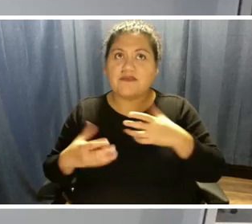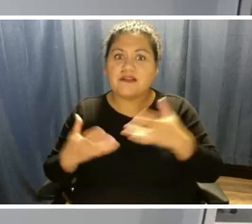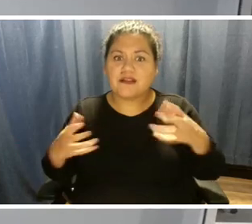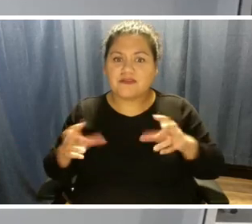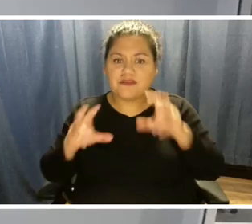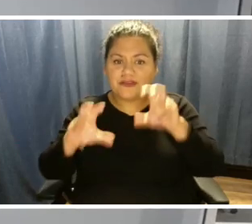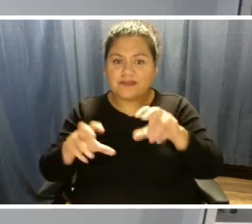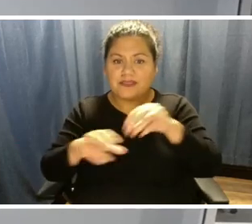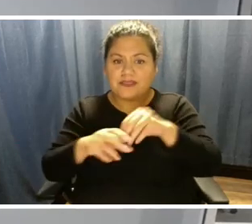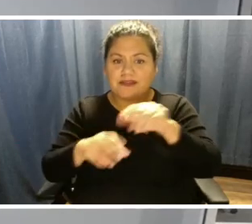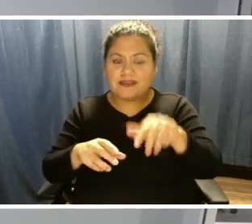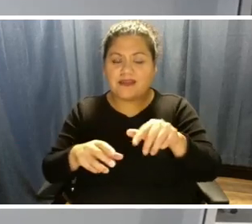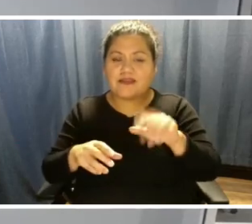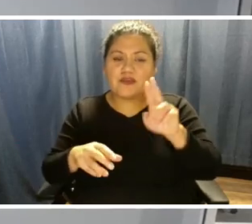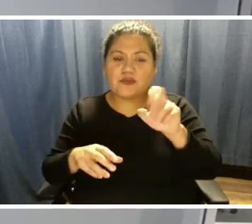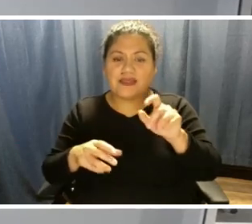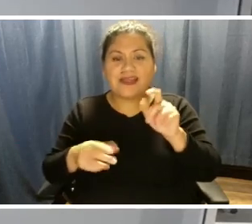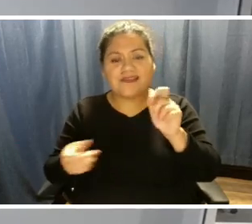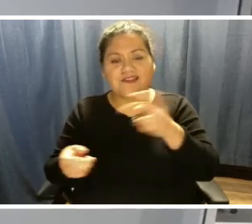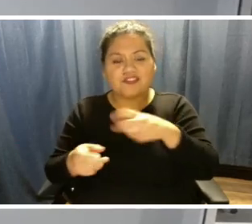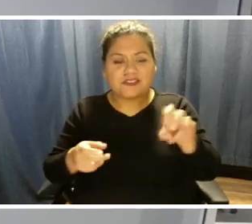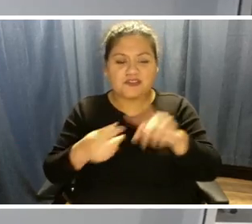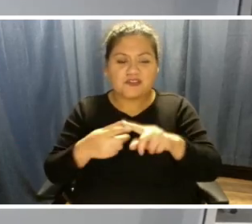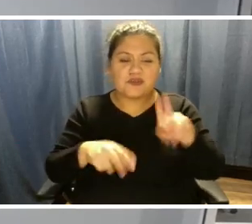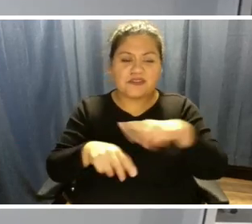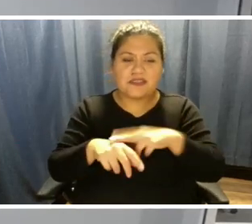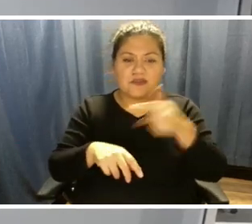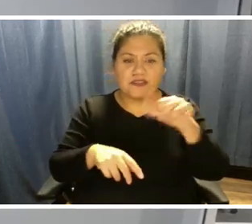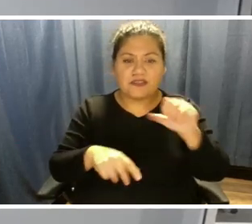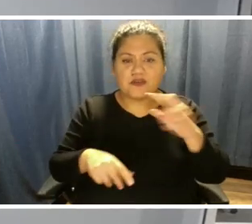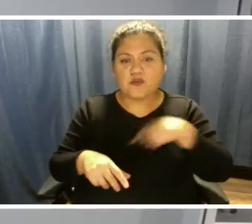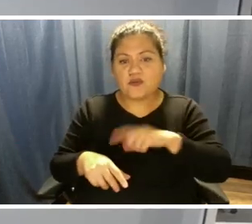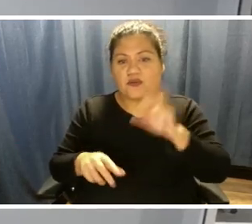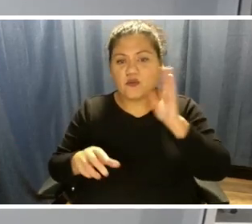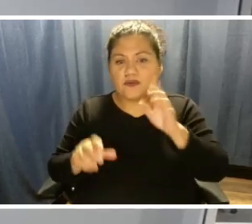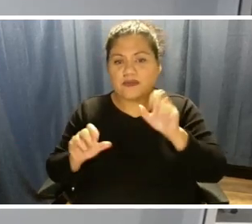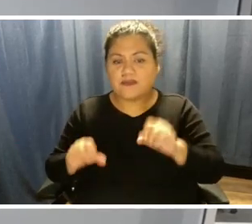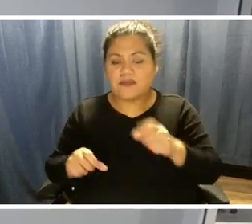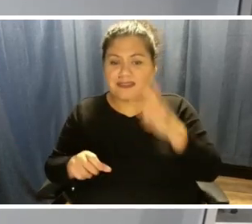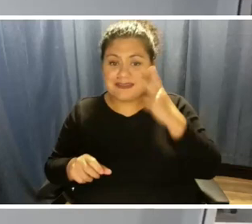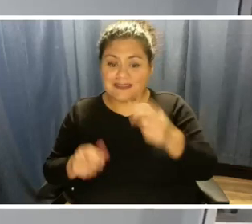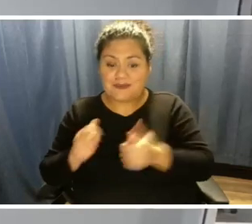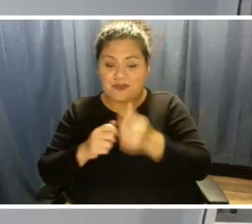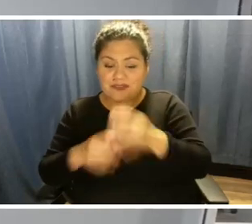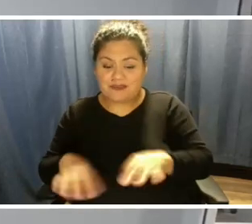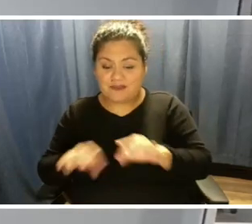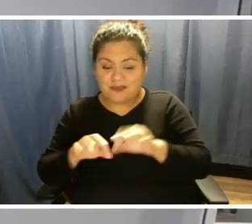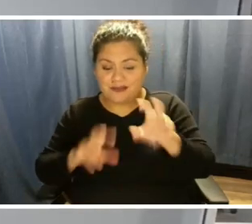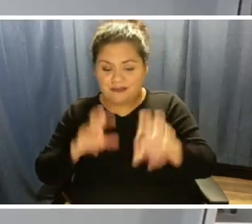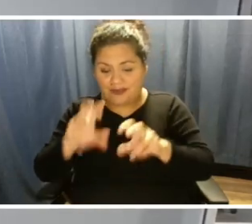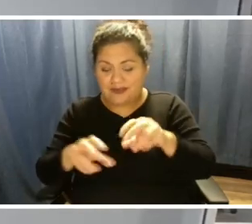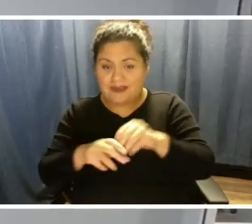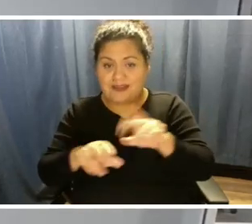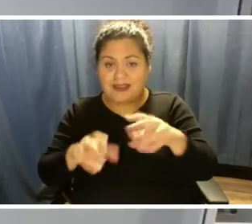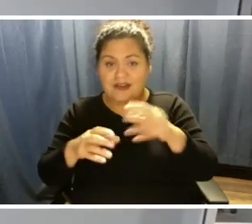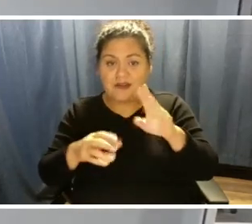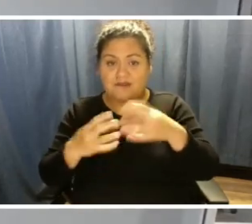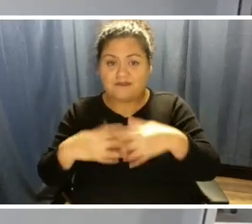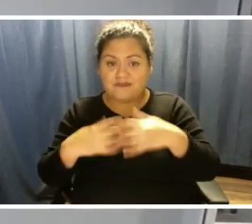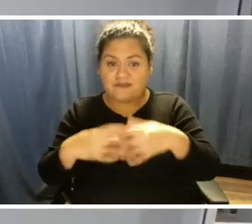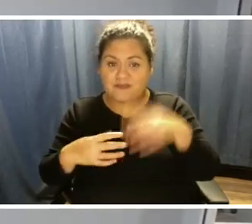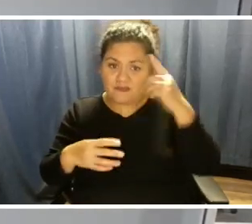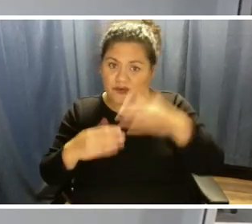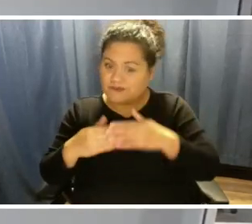by converting to natural gas, we'll be able to realize most of the value, the investment in that unit for years to come